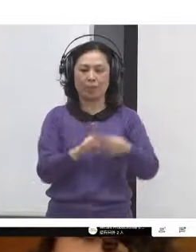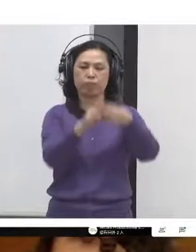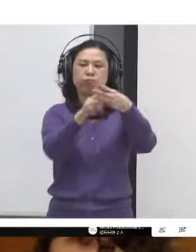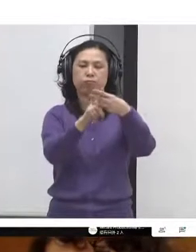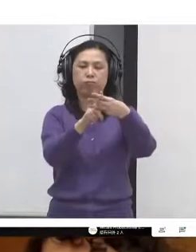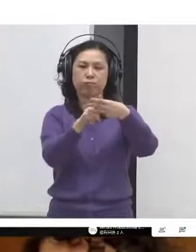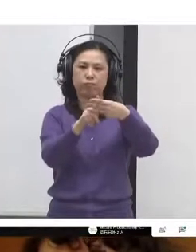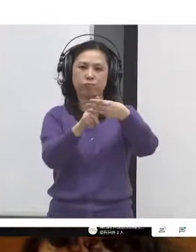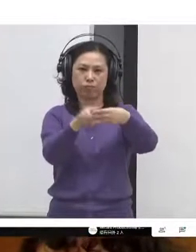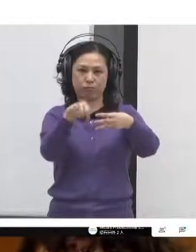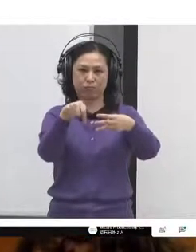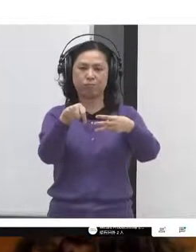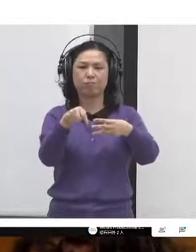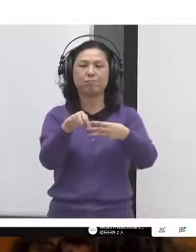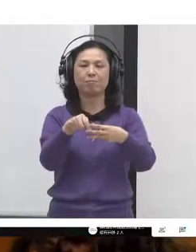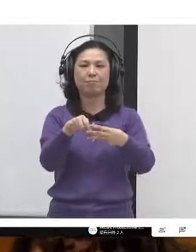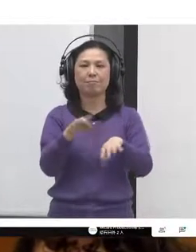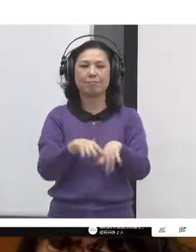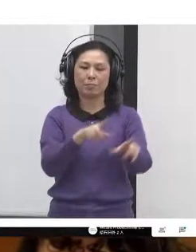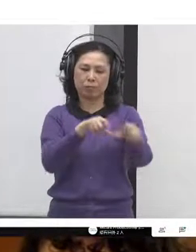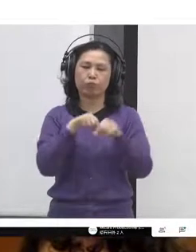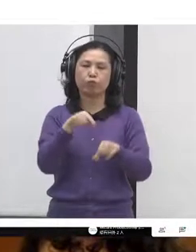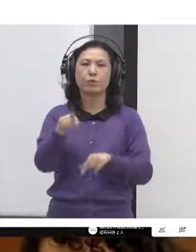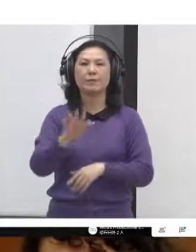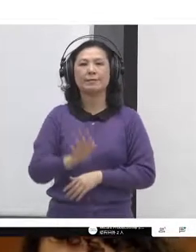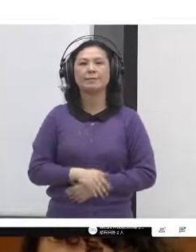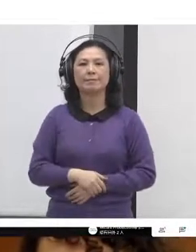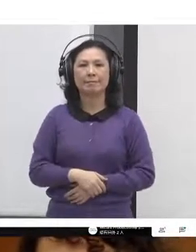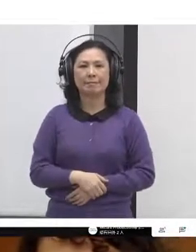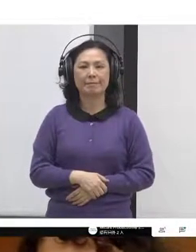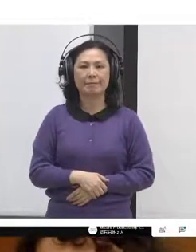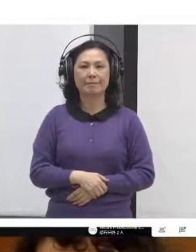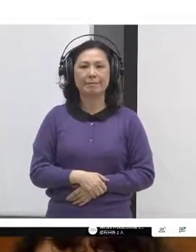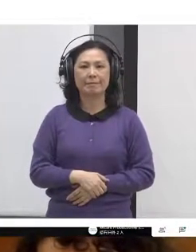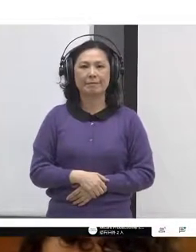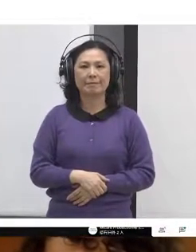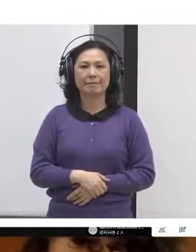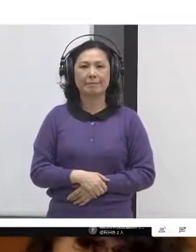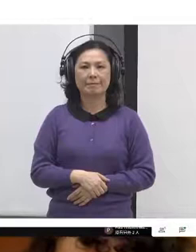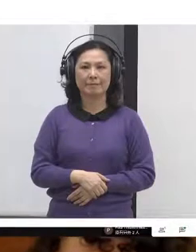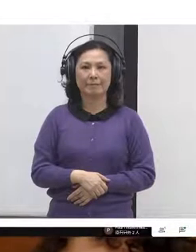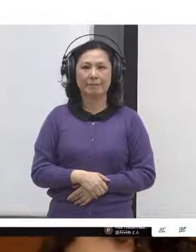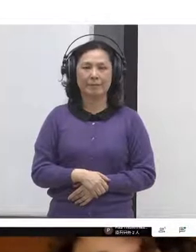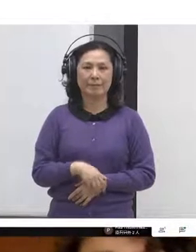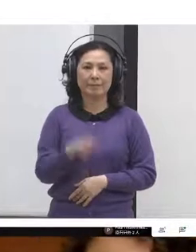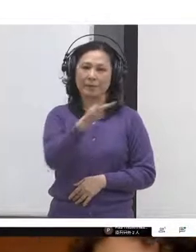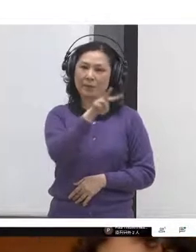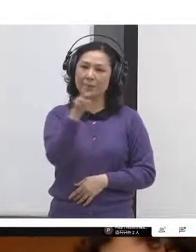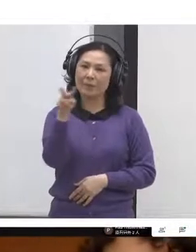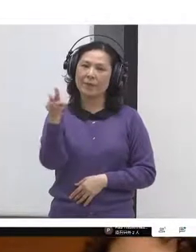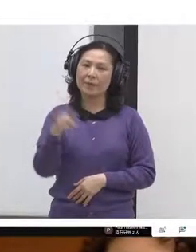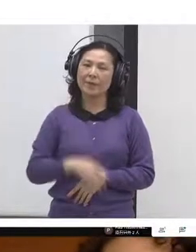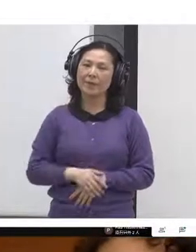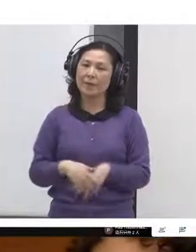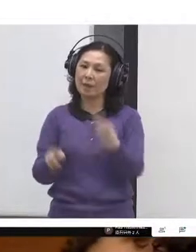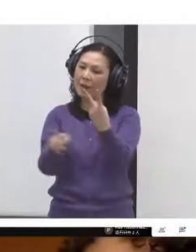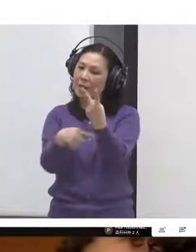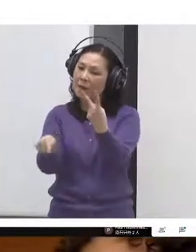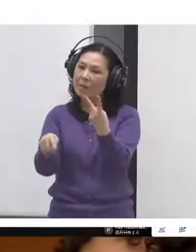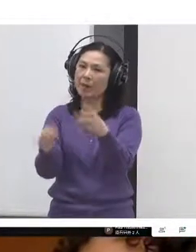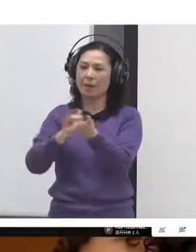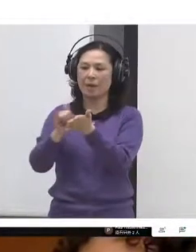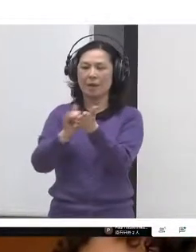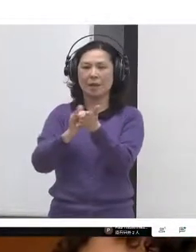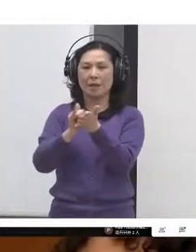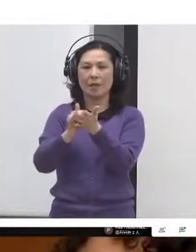so much of the civic tech community in New York City, I think some of you know Beta NYC, but also members